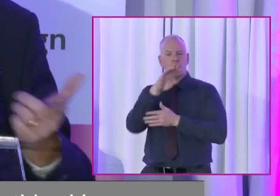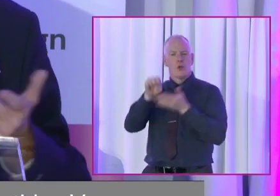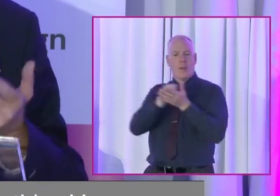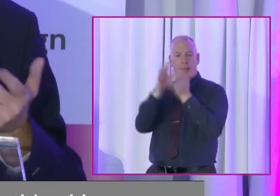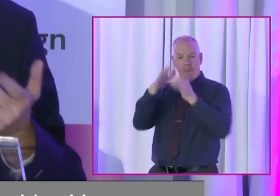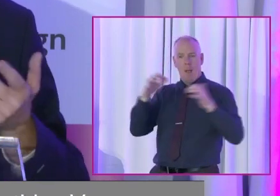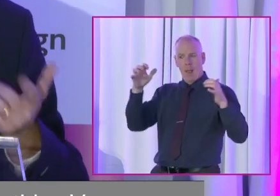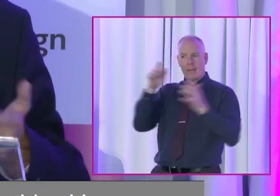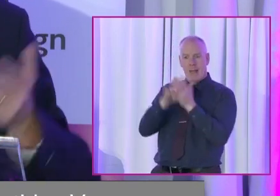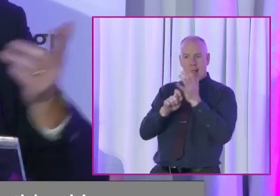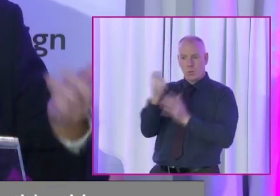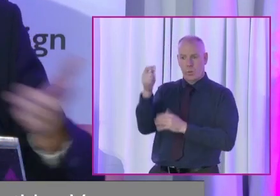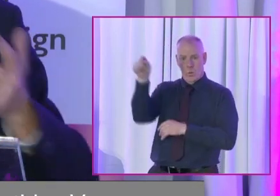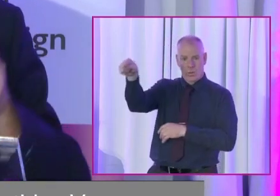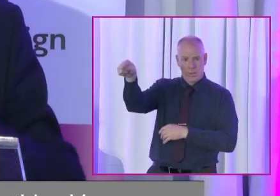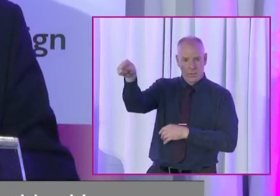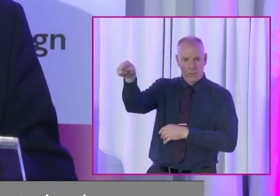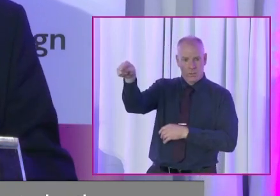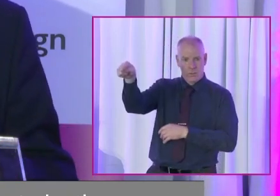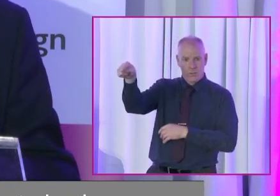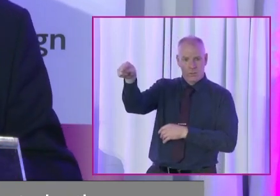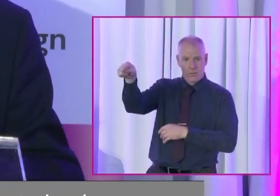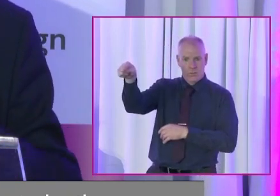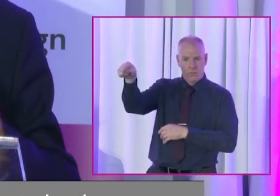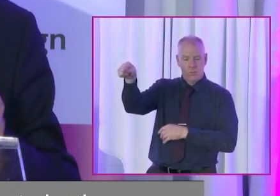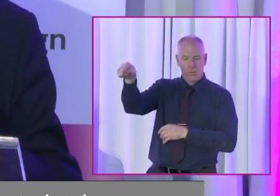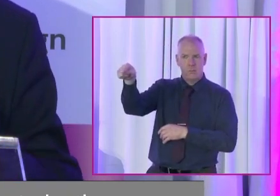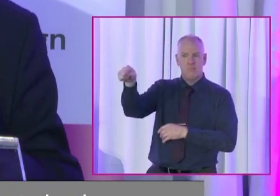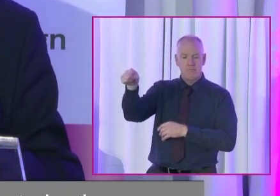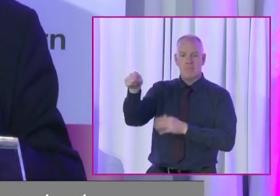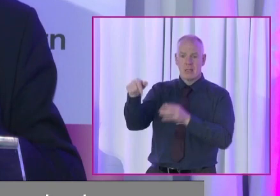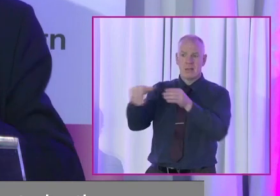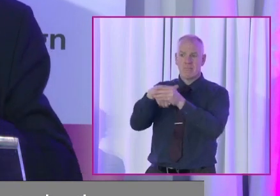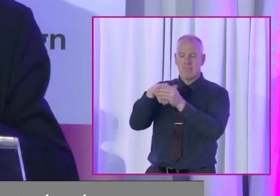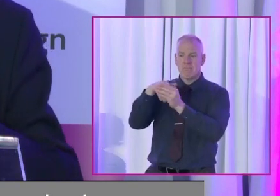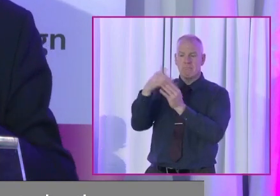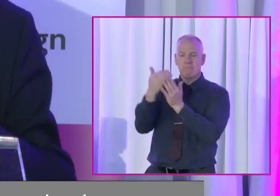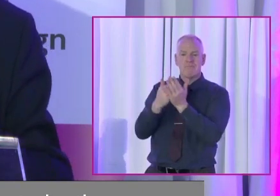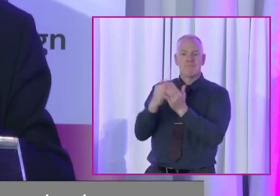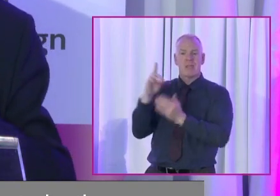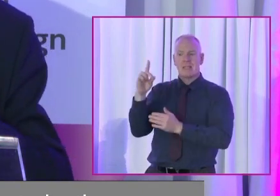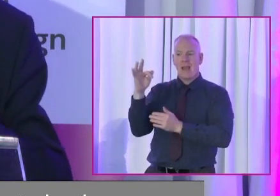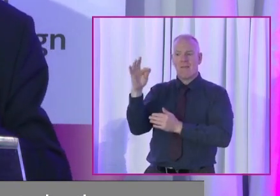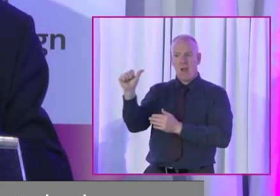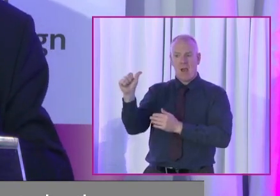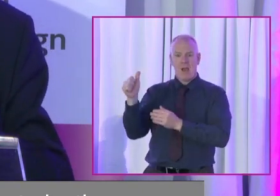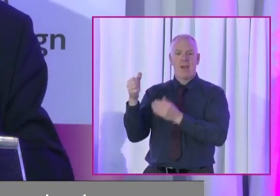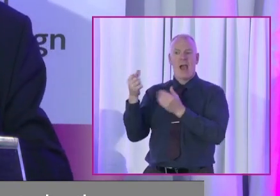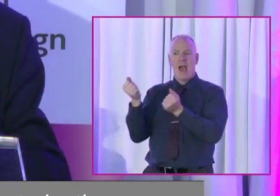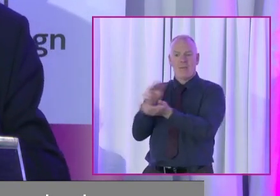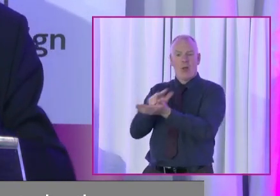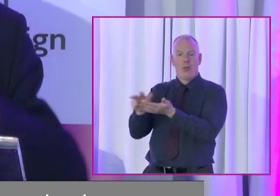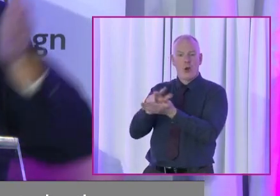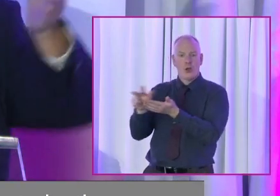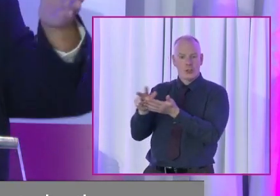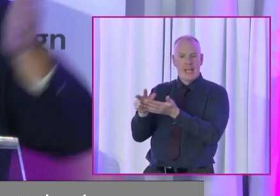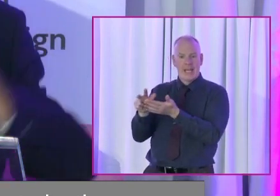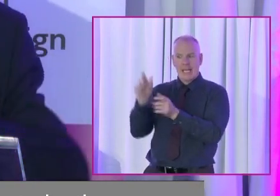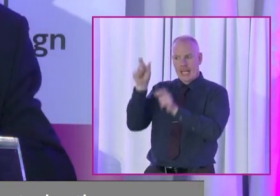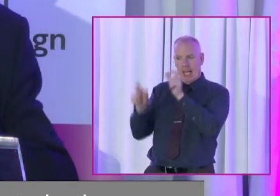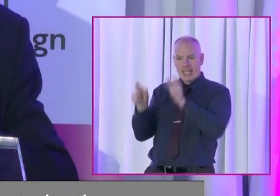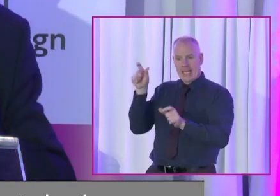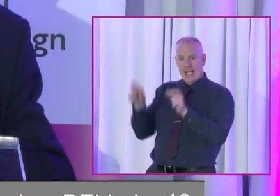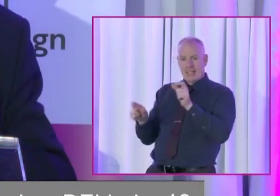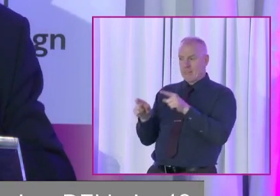Parliament elections coming up and that's on the agenda otherwise. DFI led a 13 strong delegation and